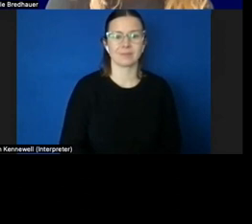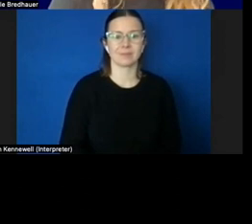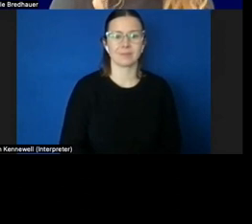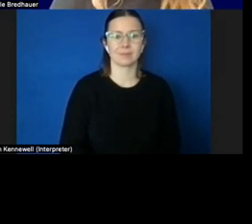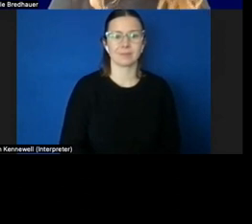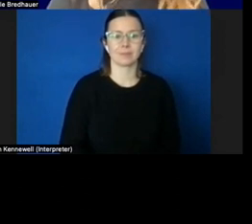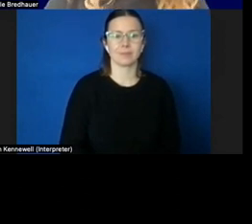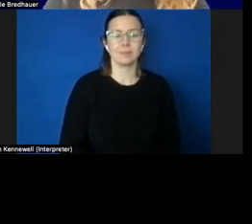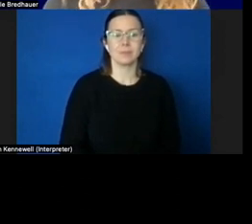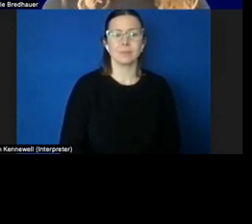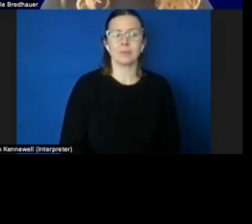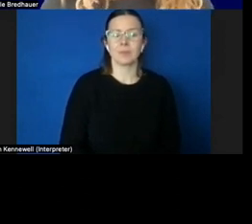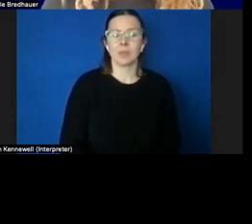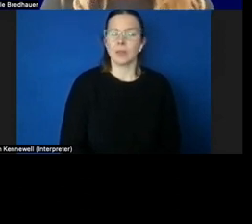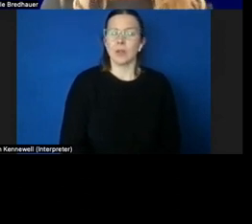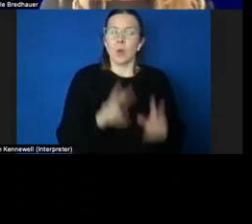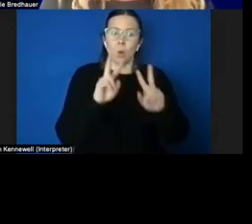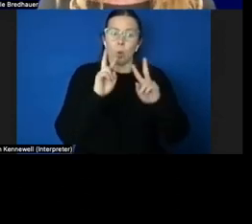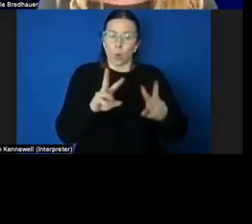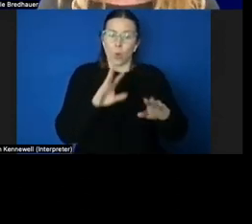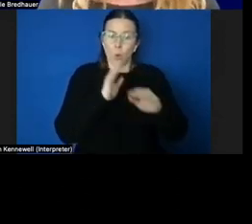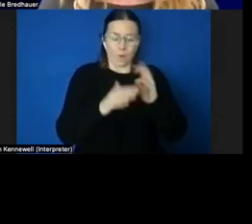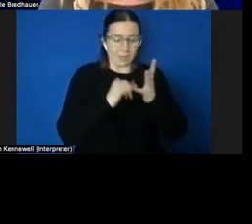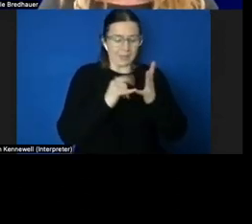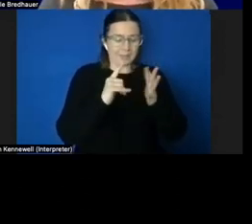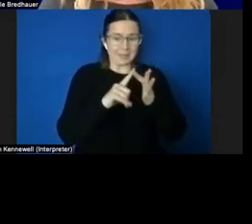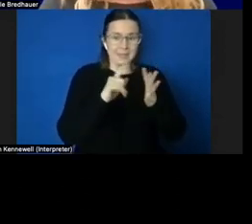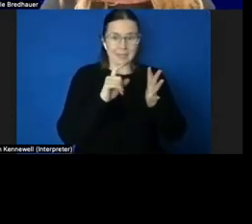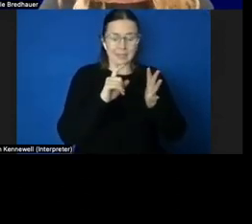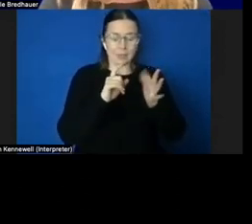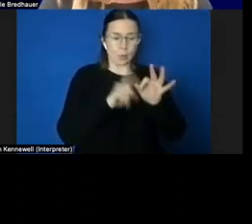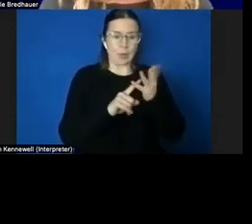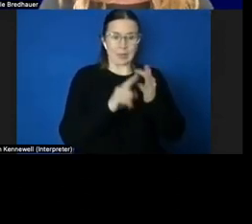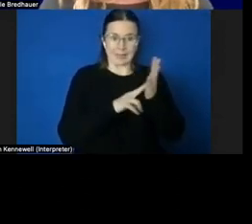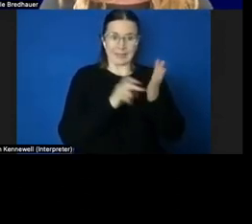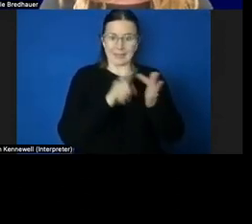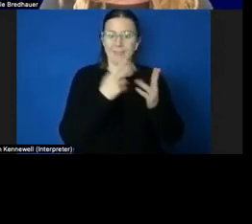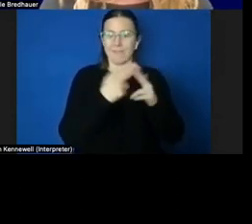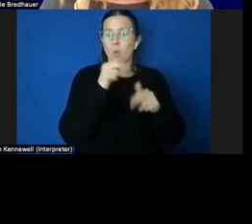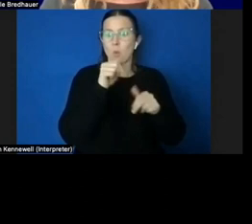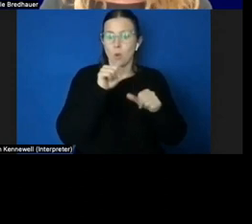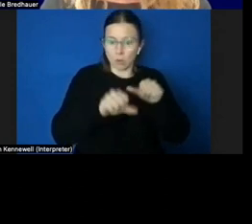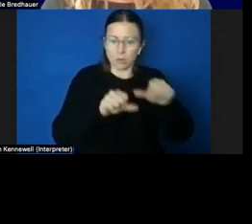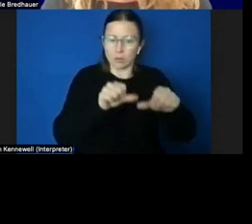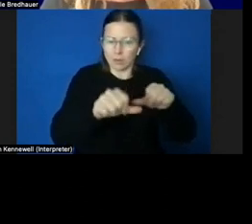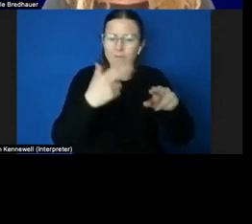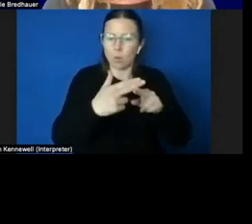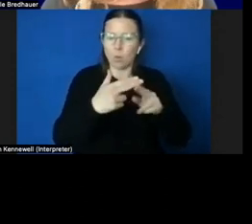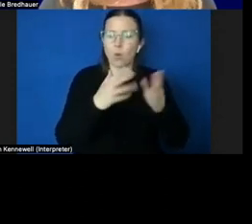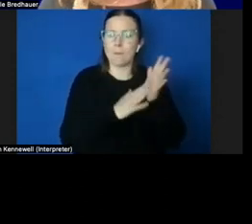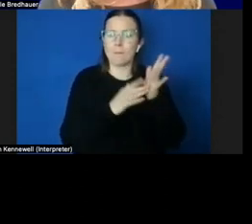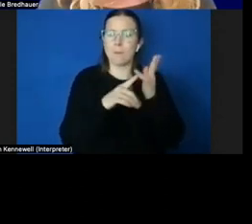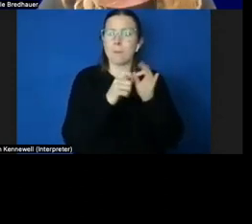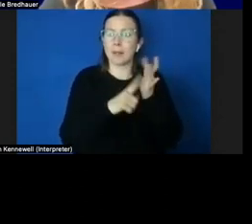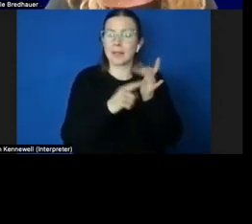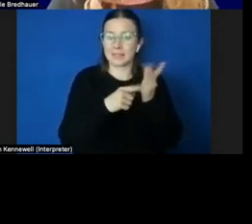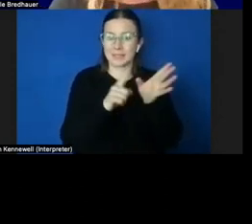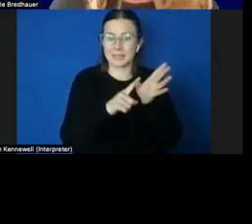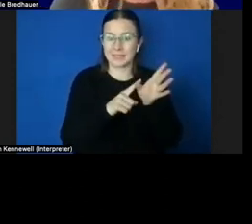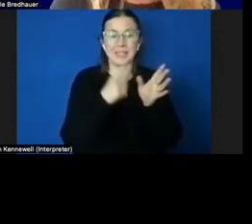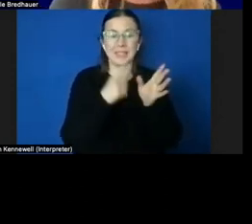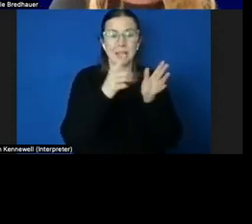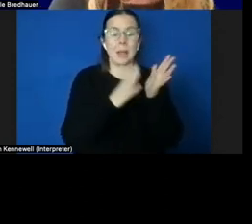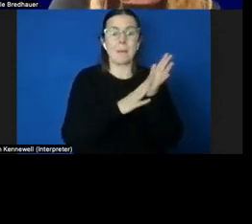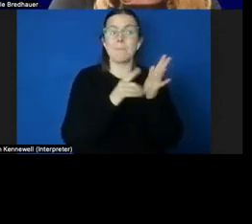When we look at the sequence mobility, movement begins with reflexes